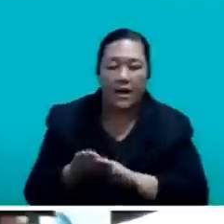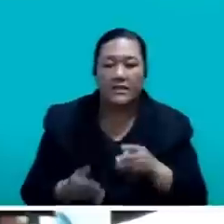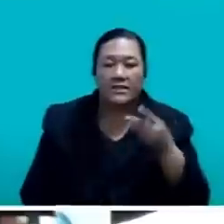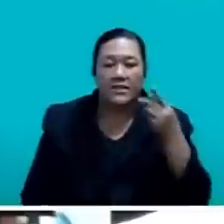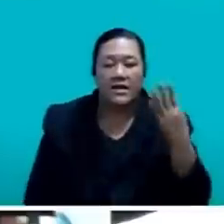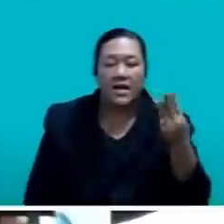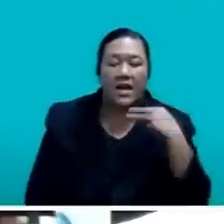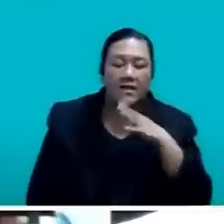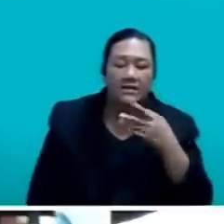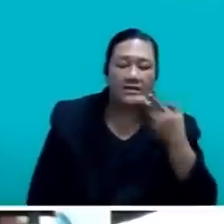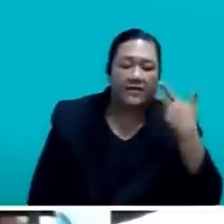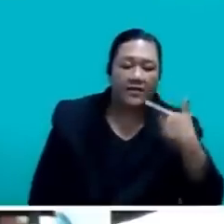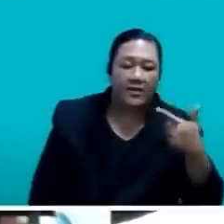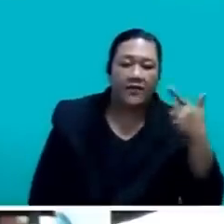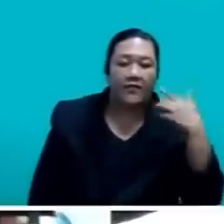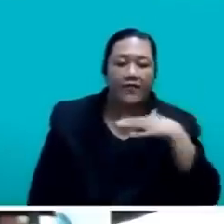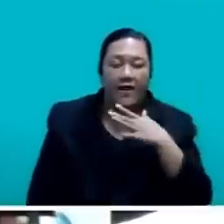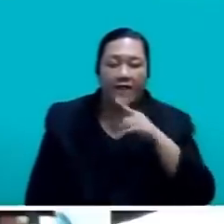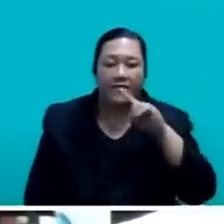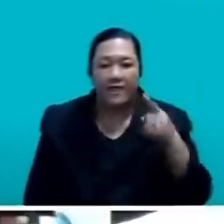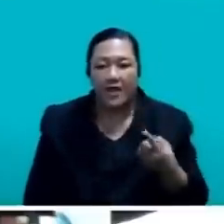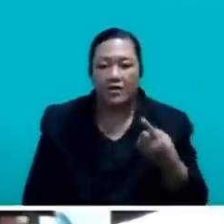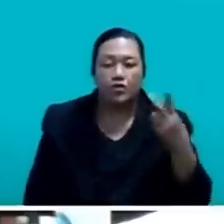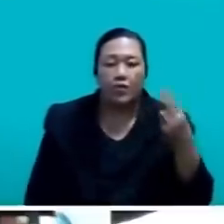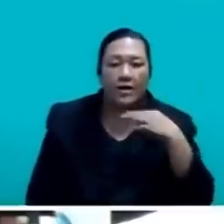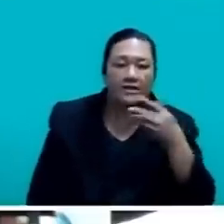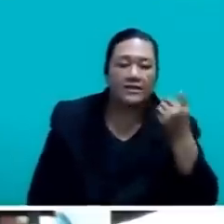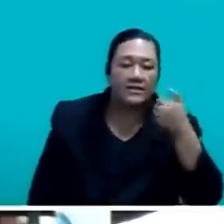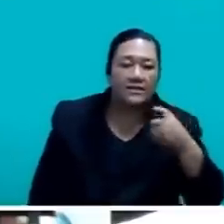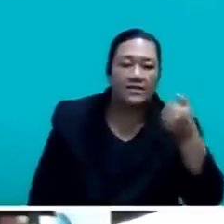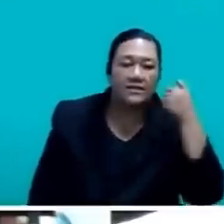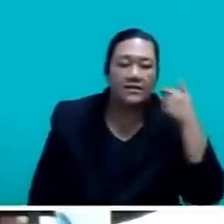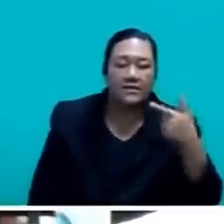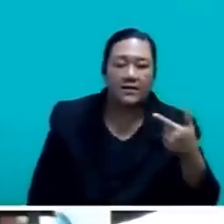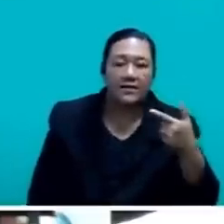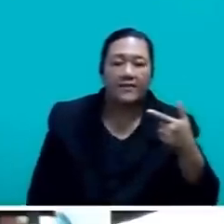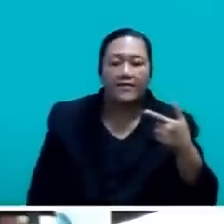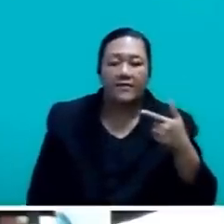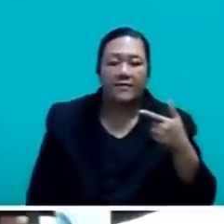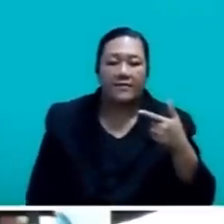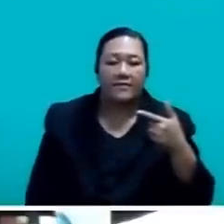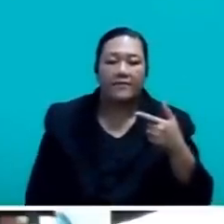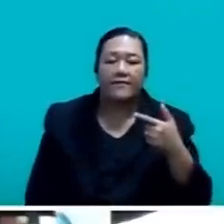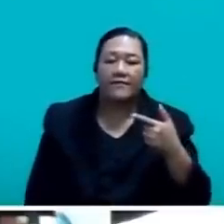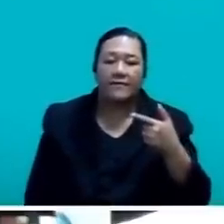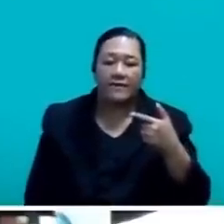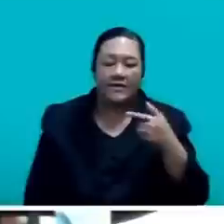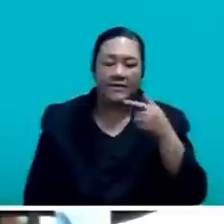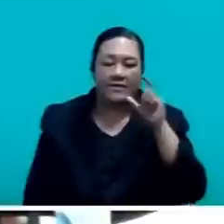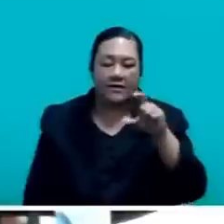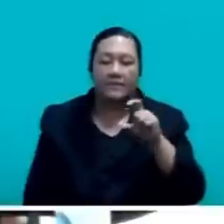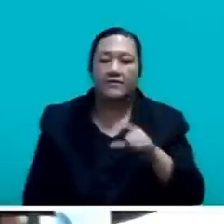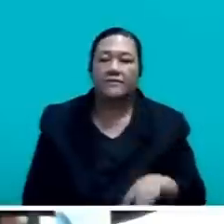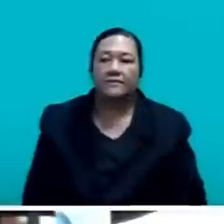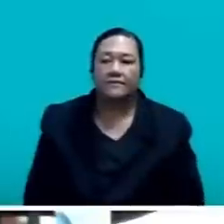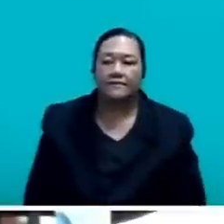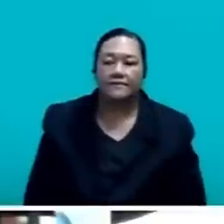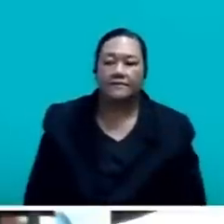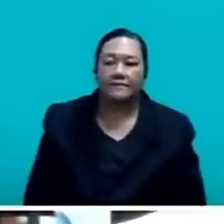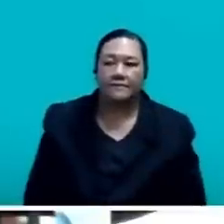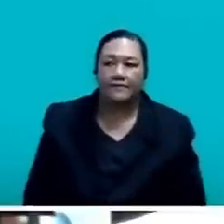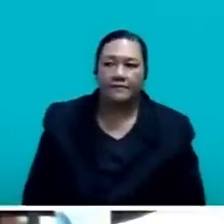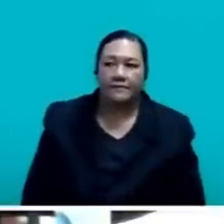,206.67. What was the variance? What Speaker,